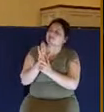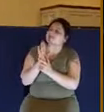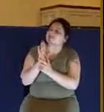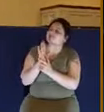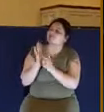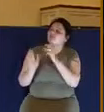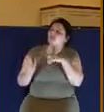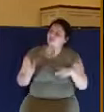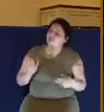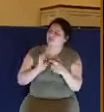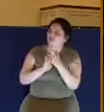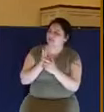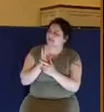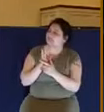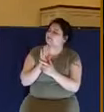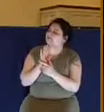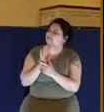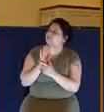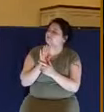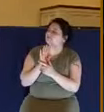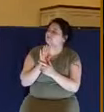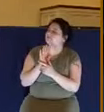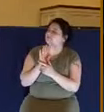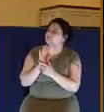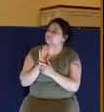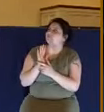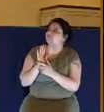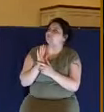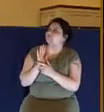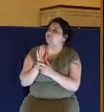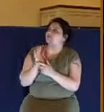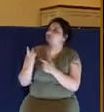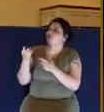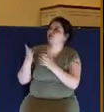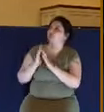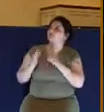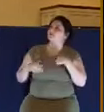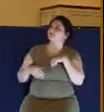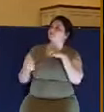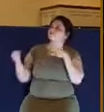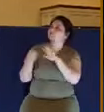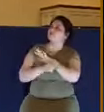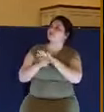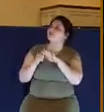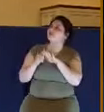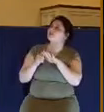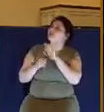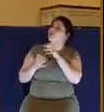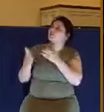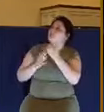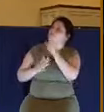that we should fulfill through the power of your spirit. Lord, pray that